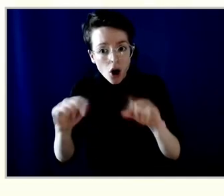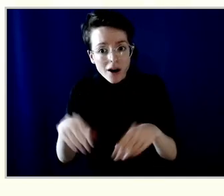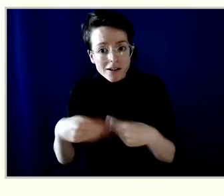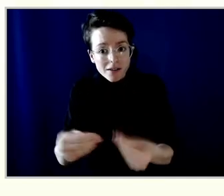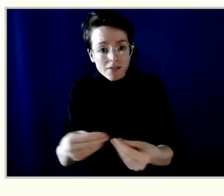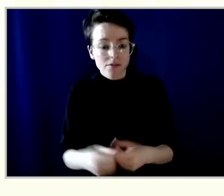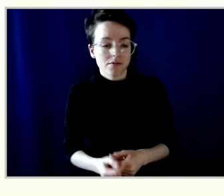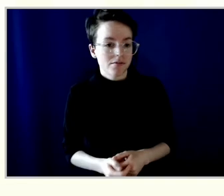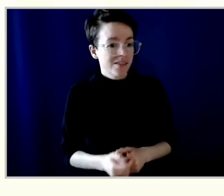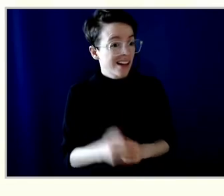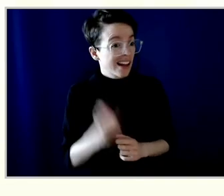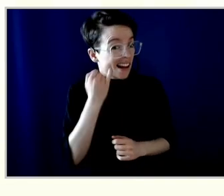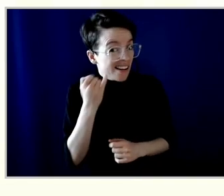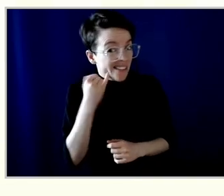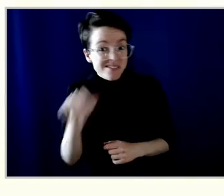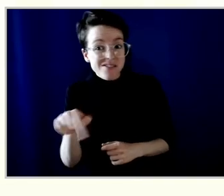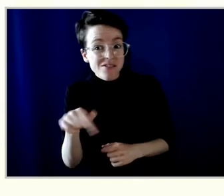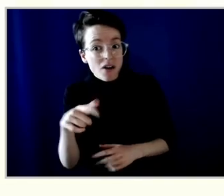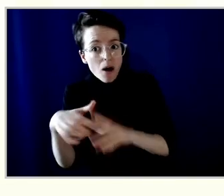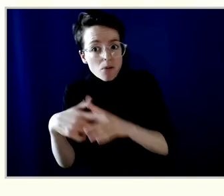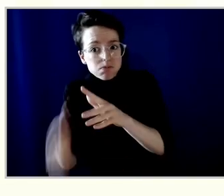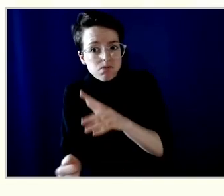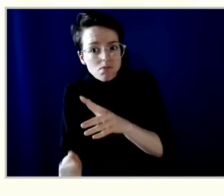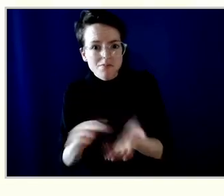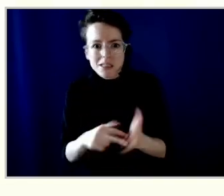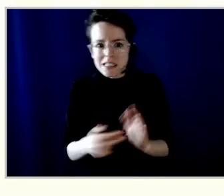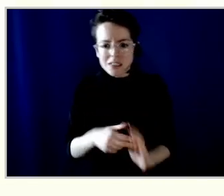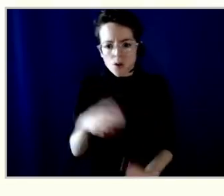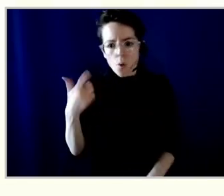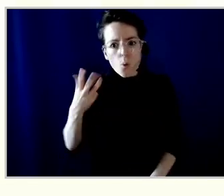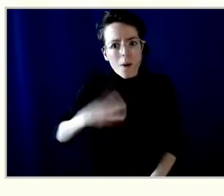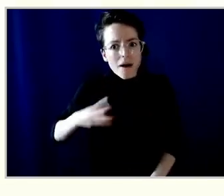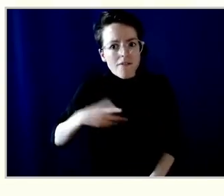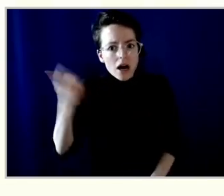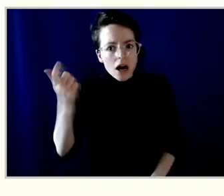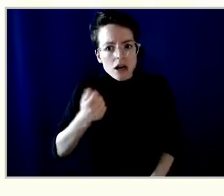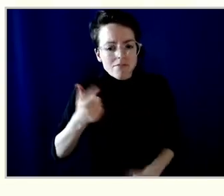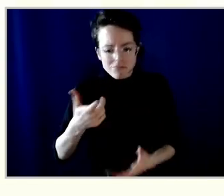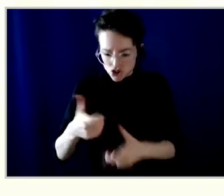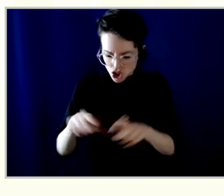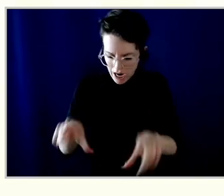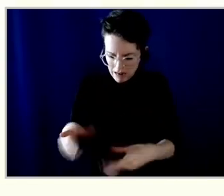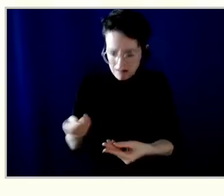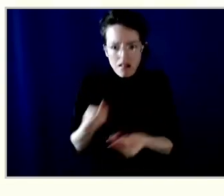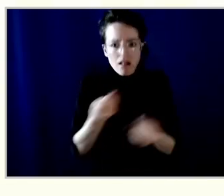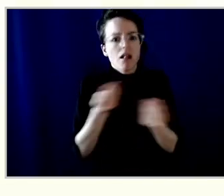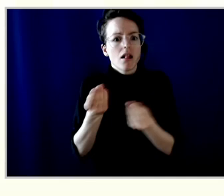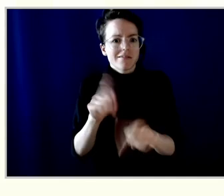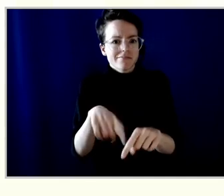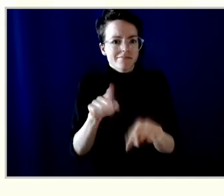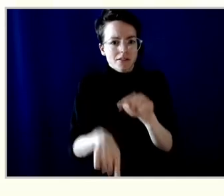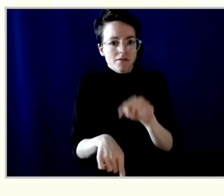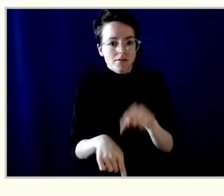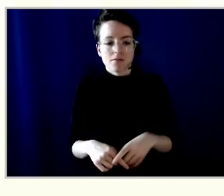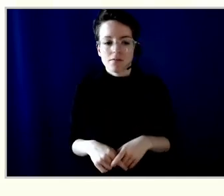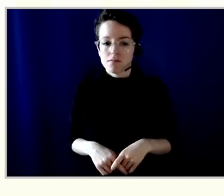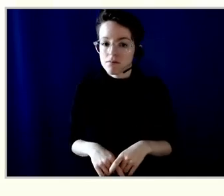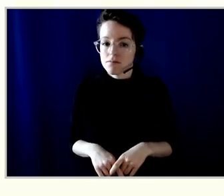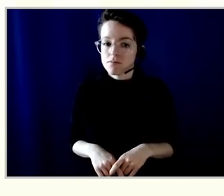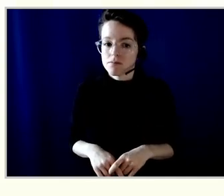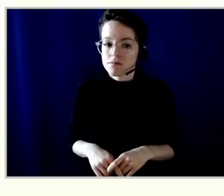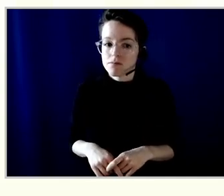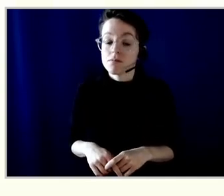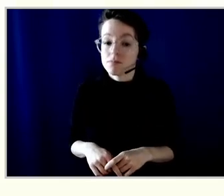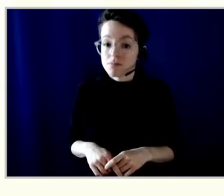or their CPP checks. There's no other bank in the downtown Eastside that gives you